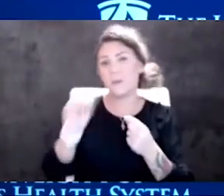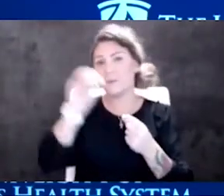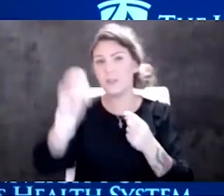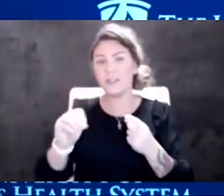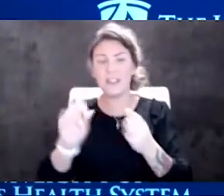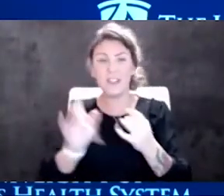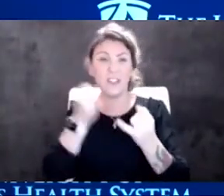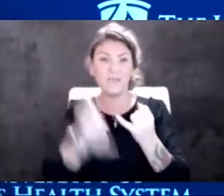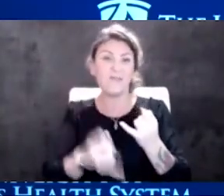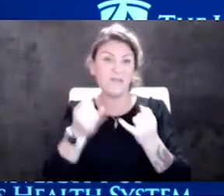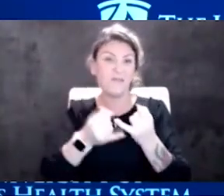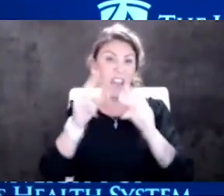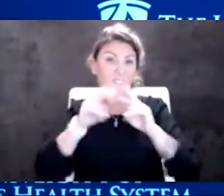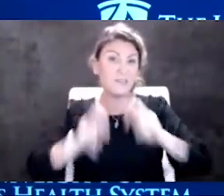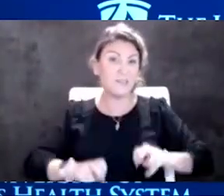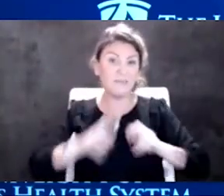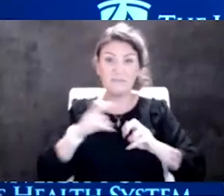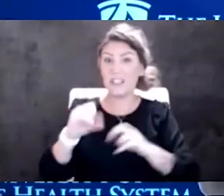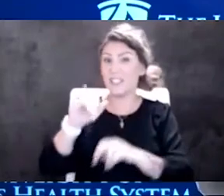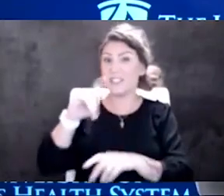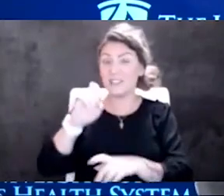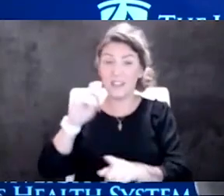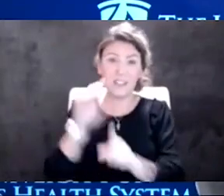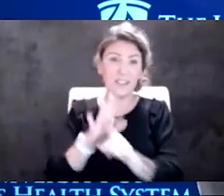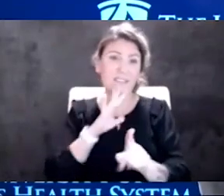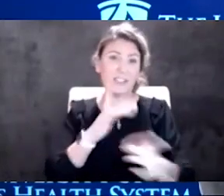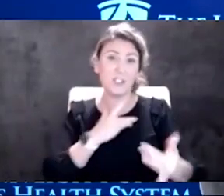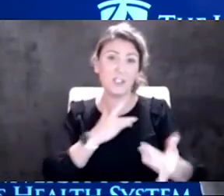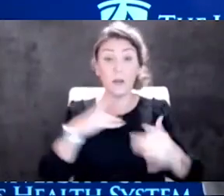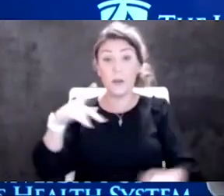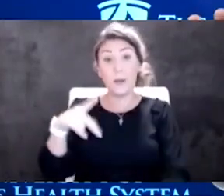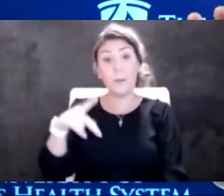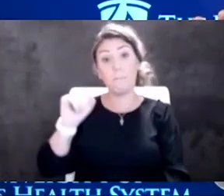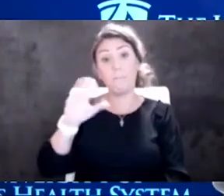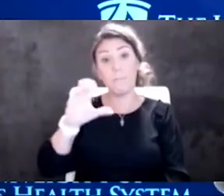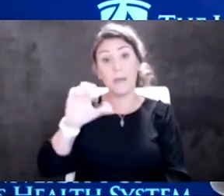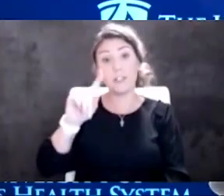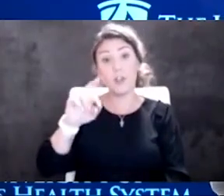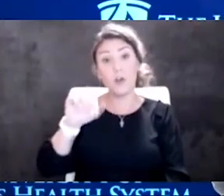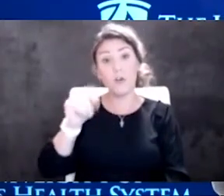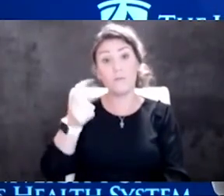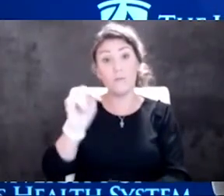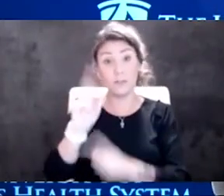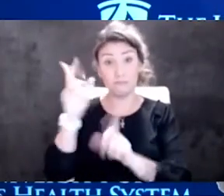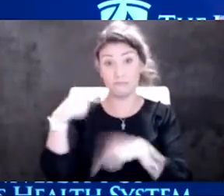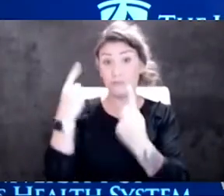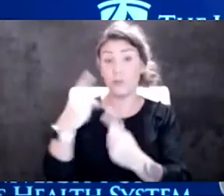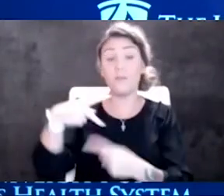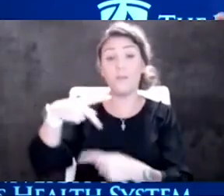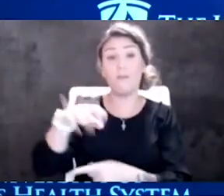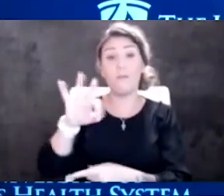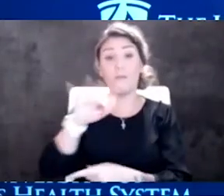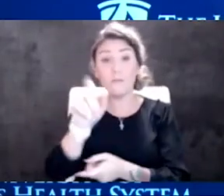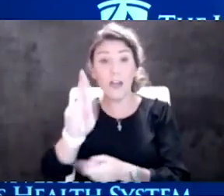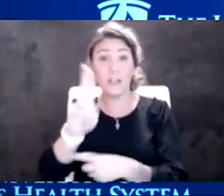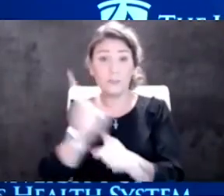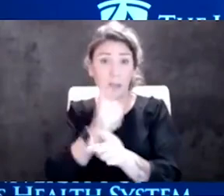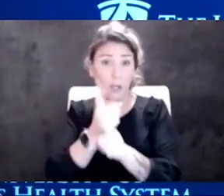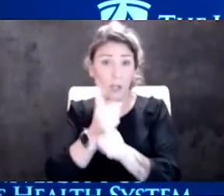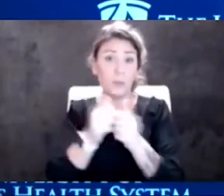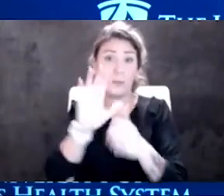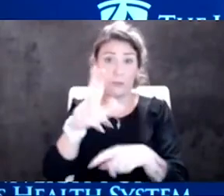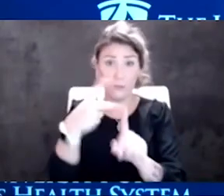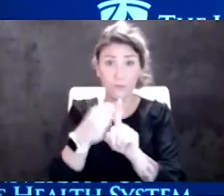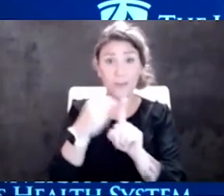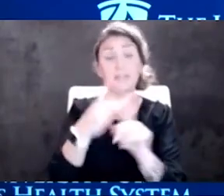some side effects are a little concerning. Paxlovid, but according to Pfizer so far, and so far Pfizer has been pretty accurate in what they said about their vaccine, et cetera. So maybe